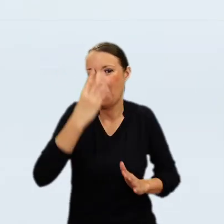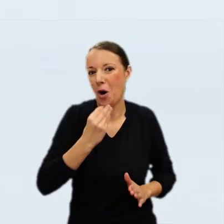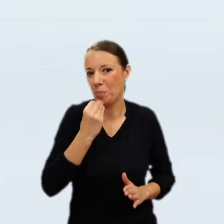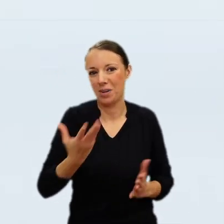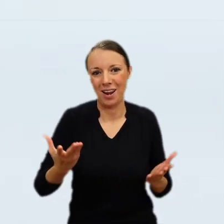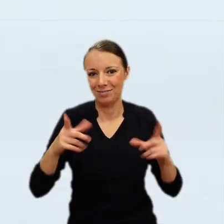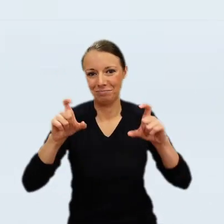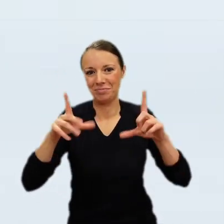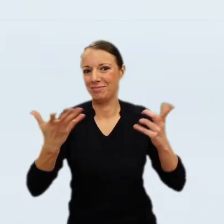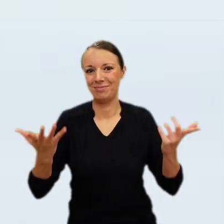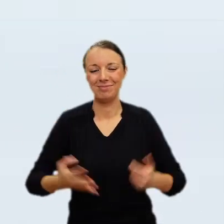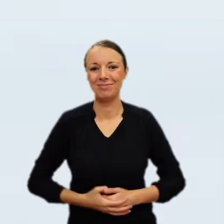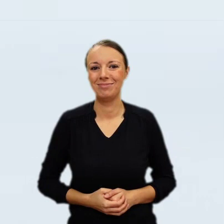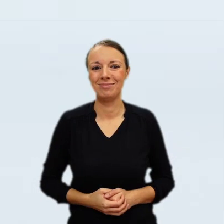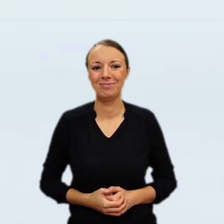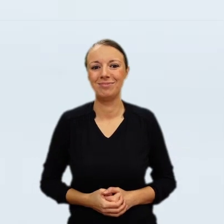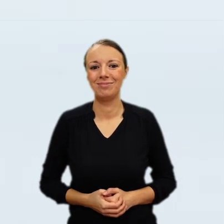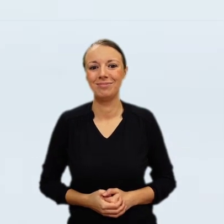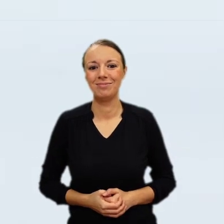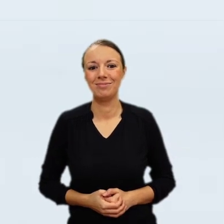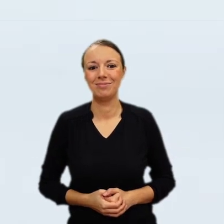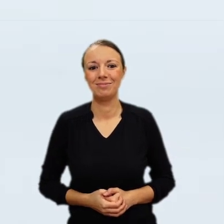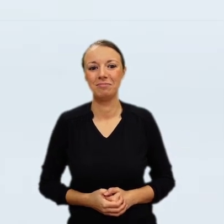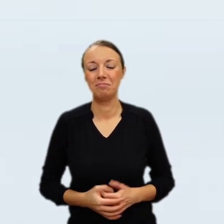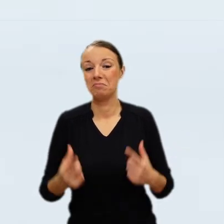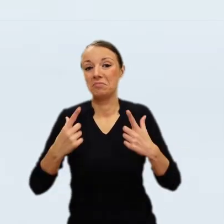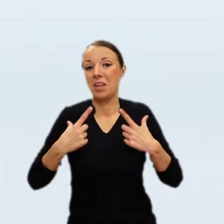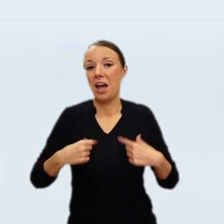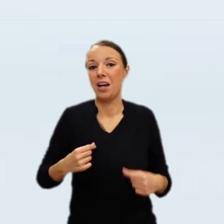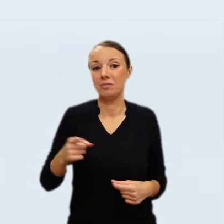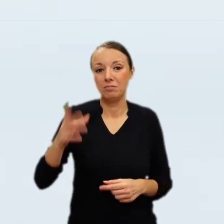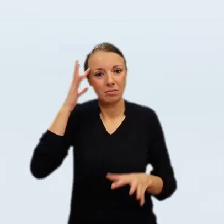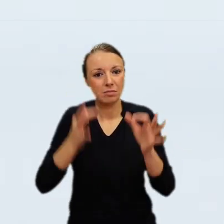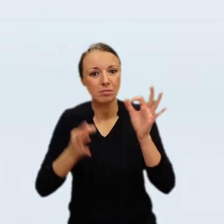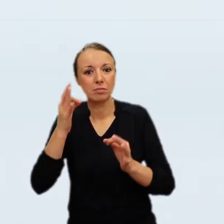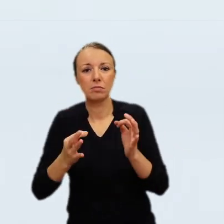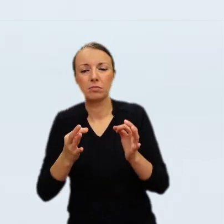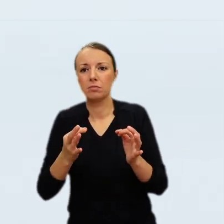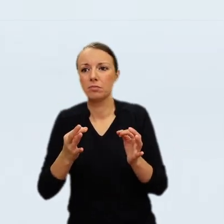for my love for the Polish rider and for its latest journey to Poland. He knows who he is.